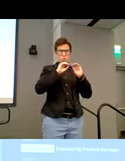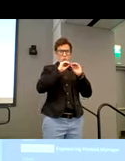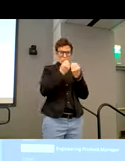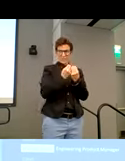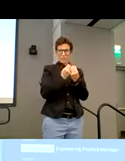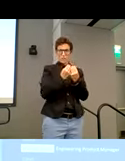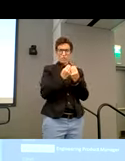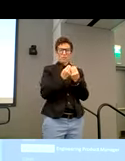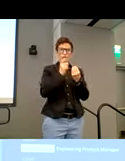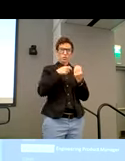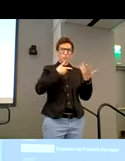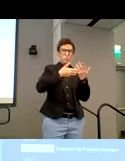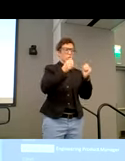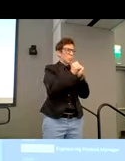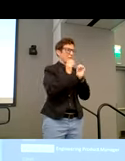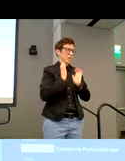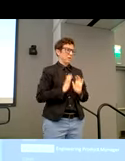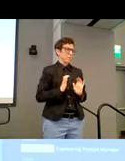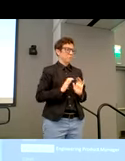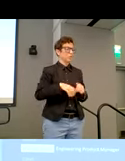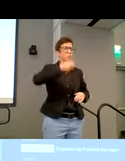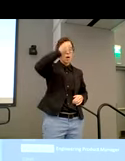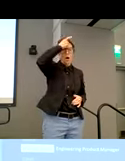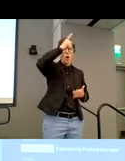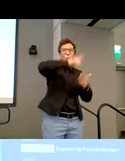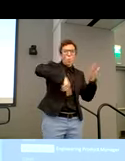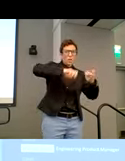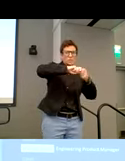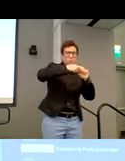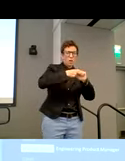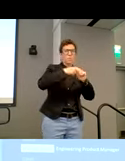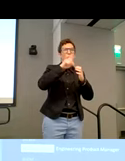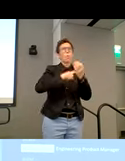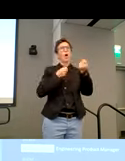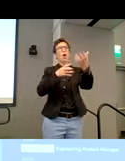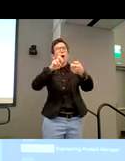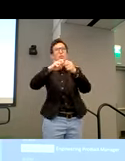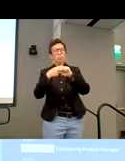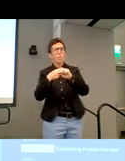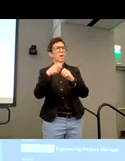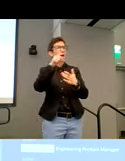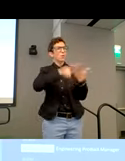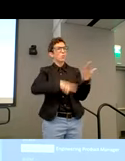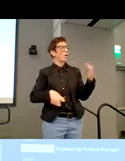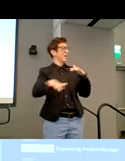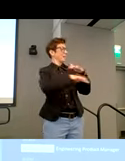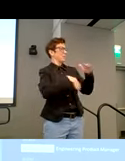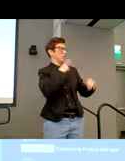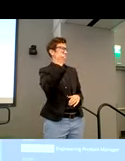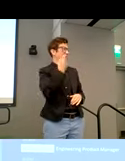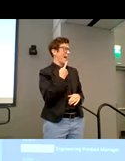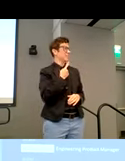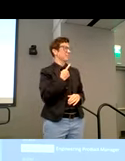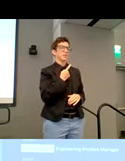them, and to understand what the problems are, what the feature requests are, and understand the root cause, what exactly they're asking. And not only that, but being